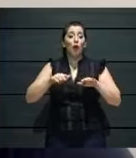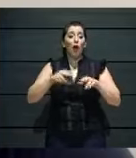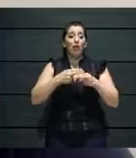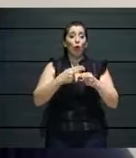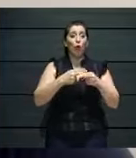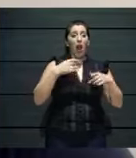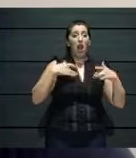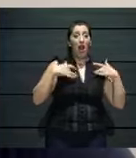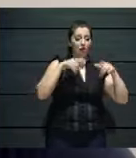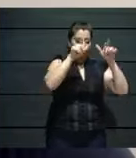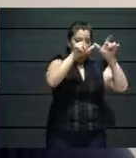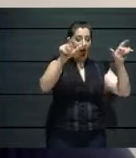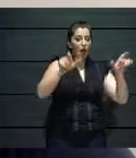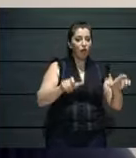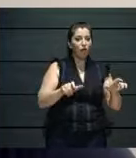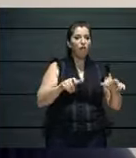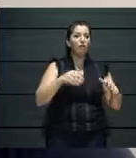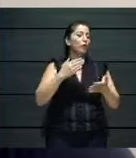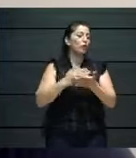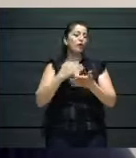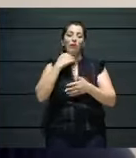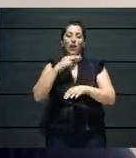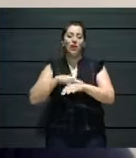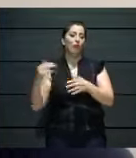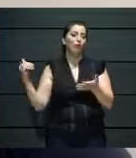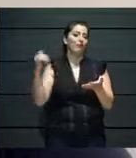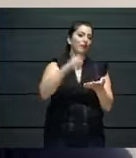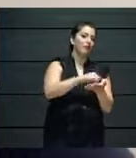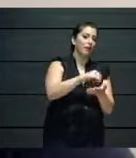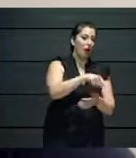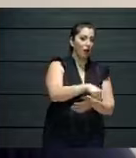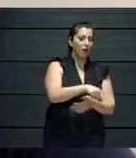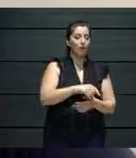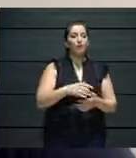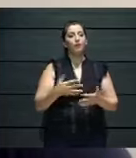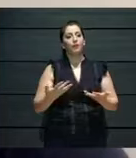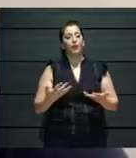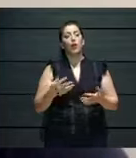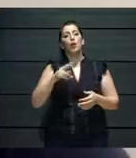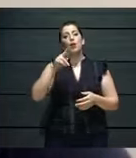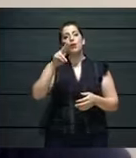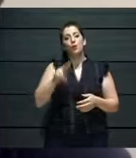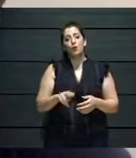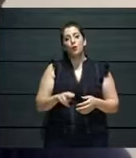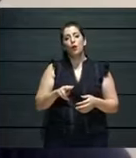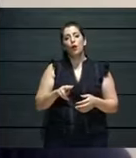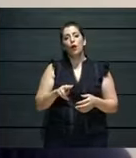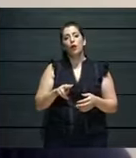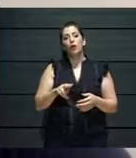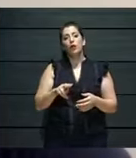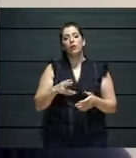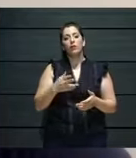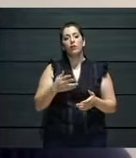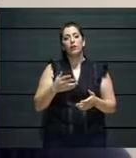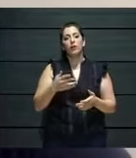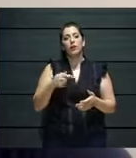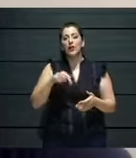for us. We're really glad we had the opportunity and also the funding, I have to say, to